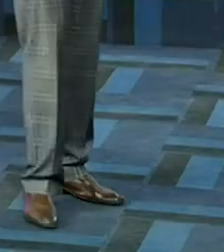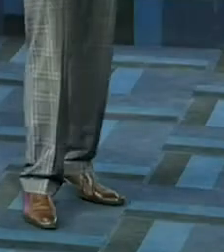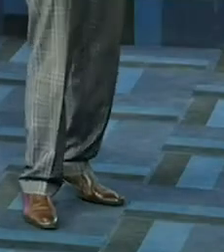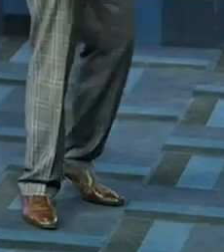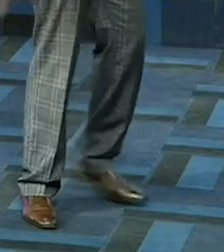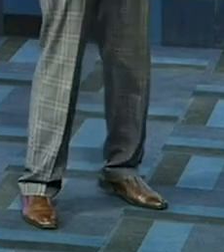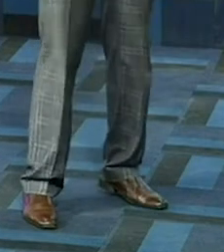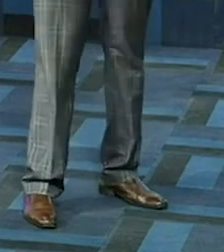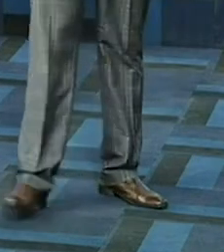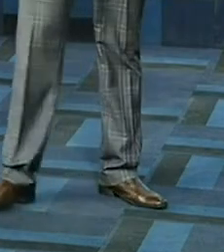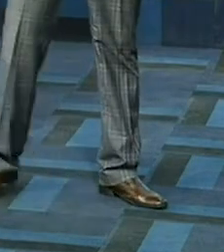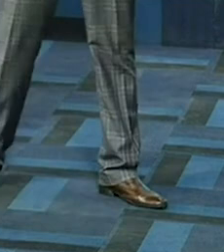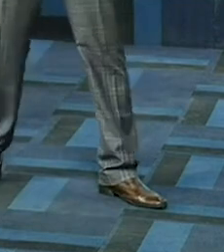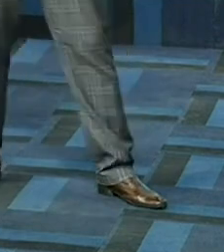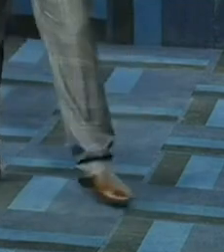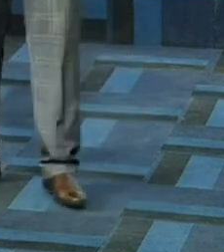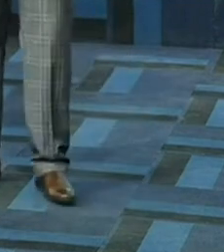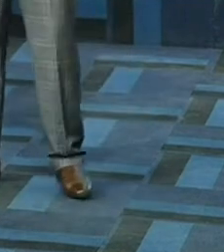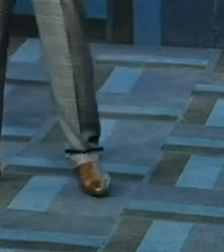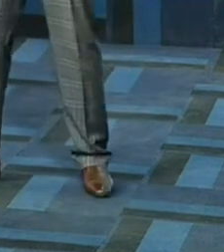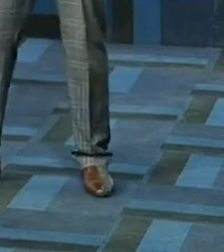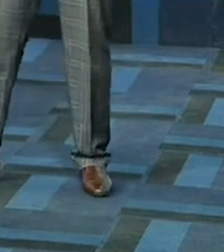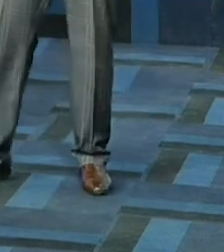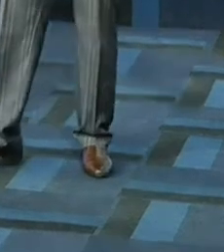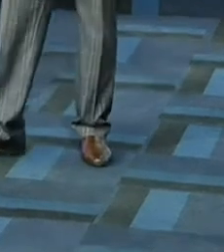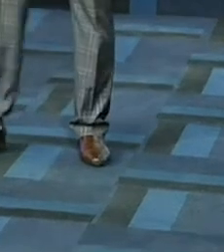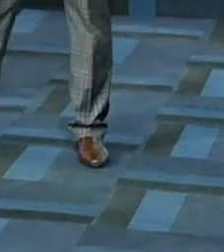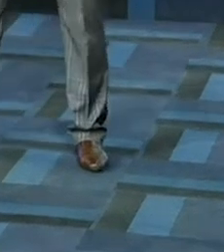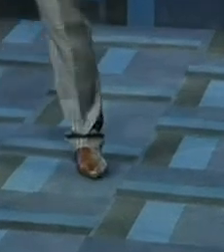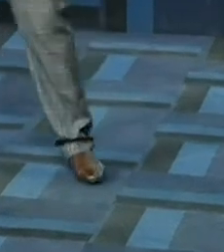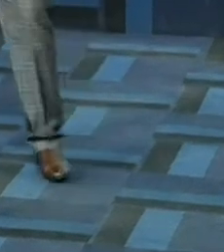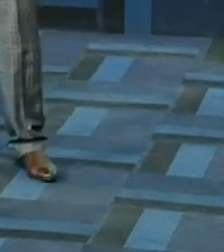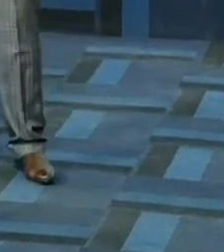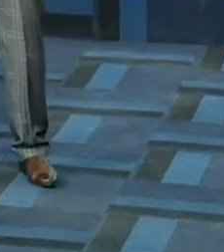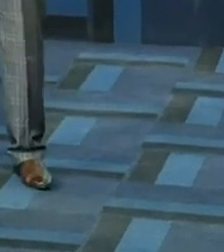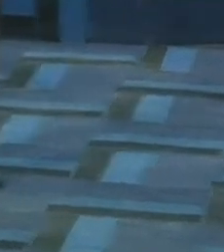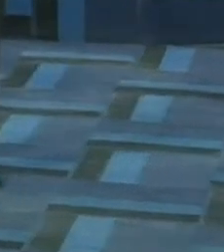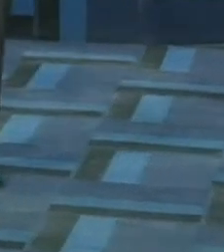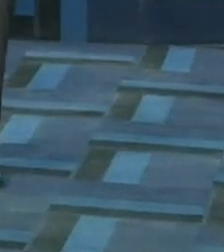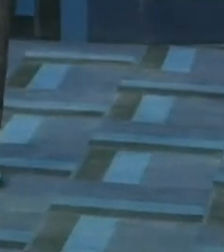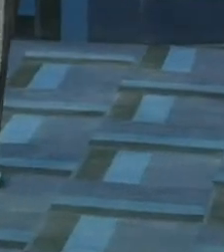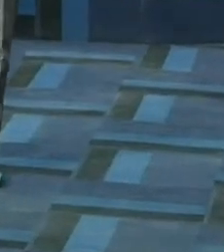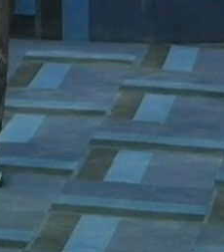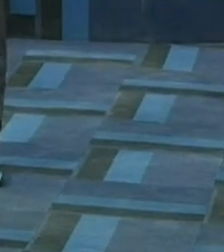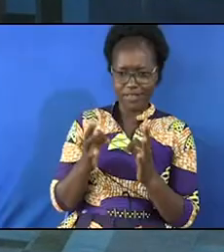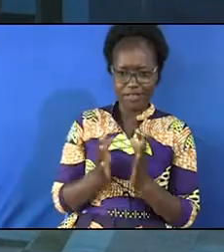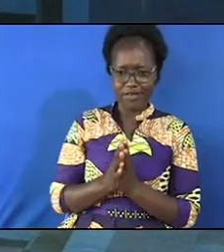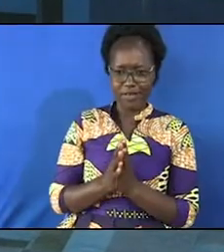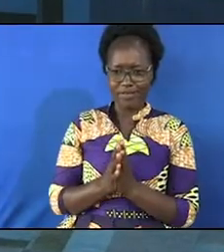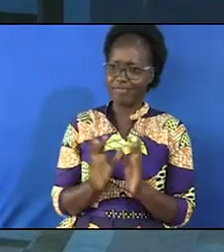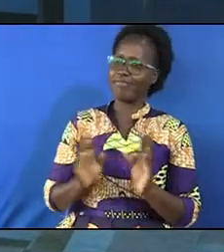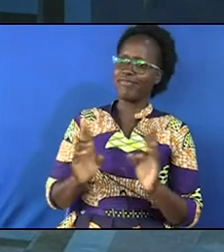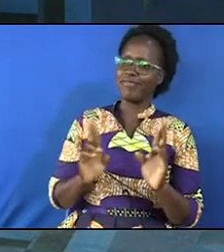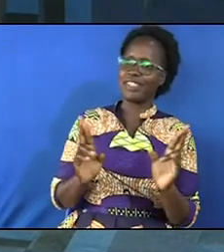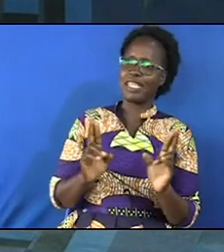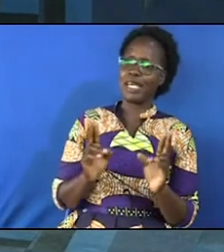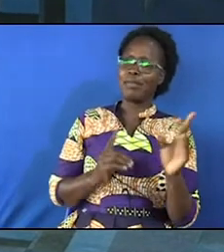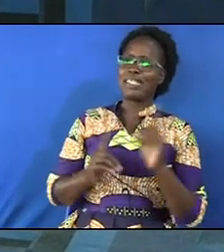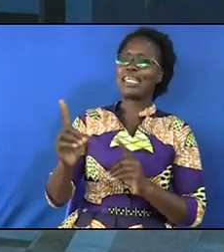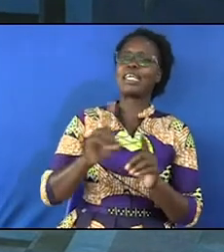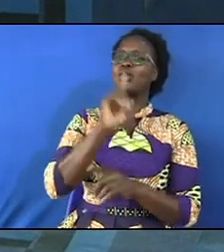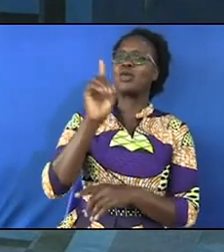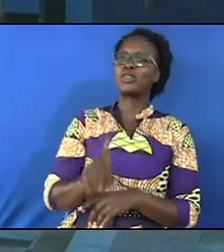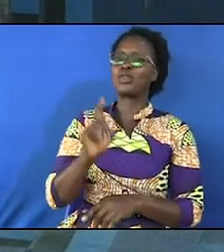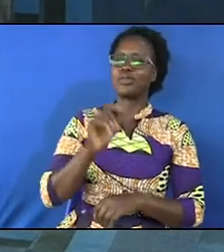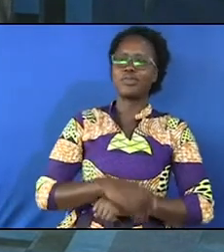I was thinking now listen now I was thinking if you see I'm very direct God made me a very direct